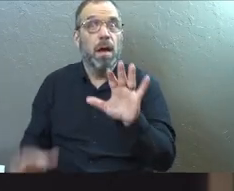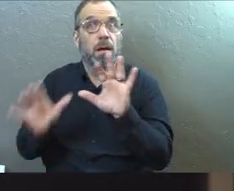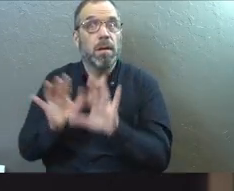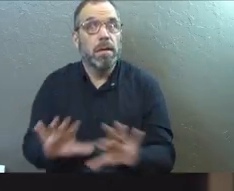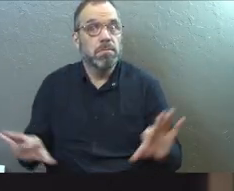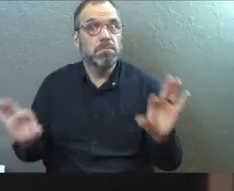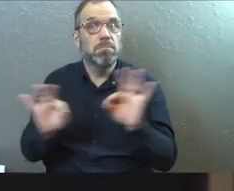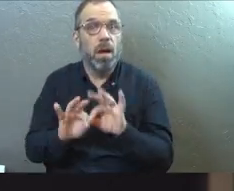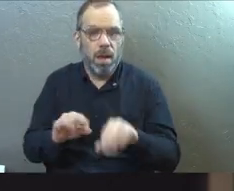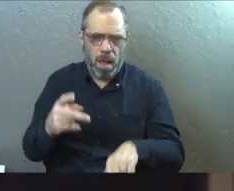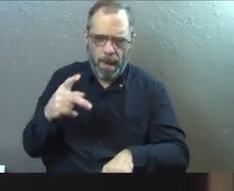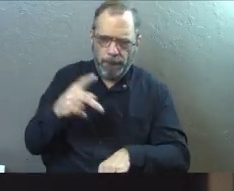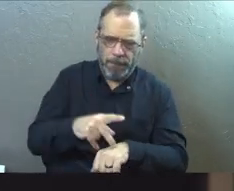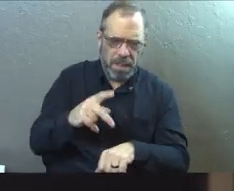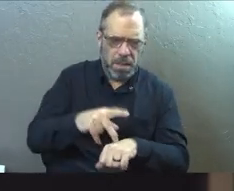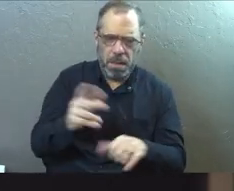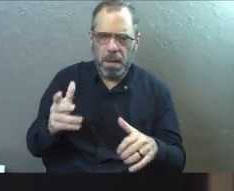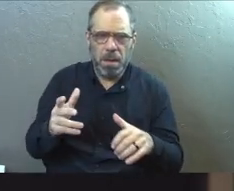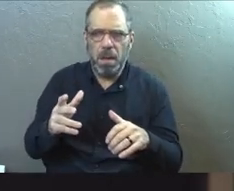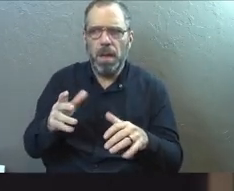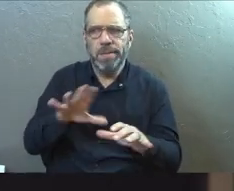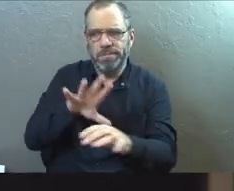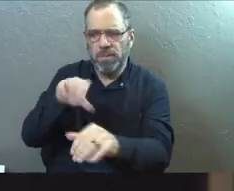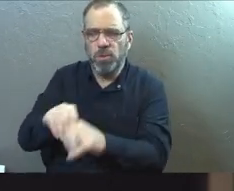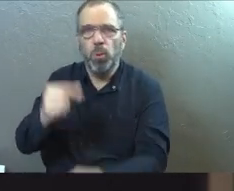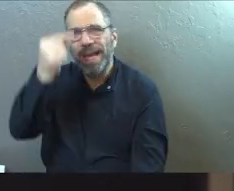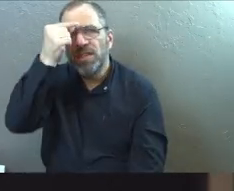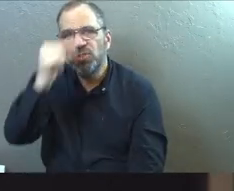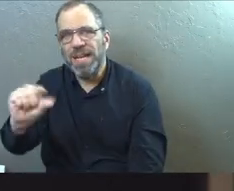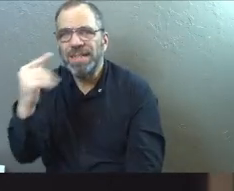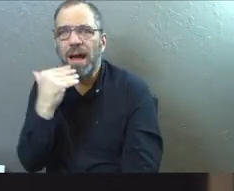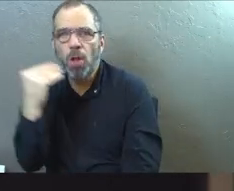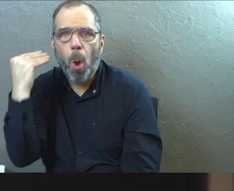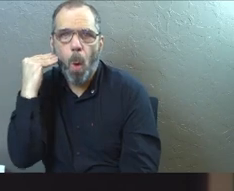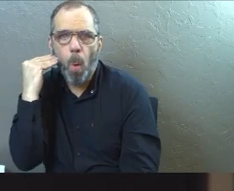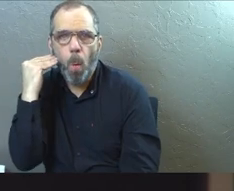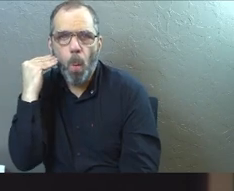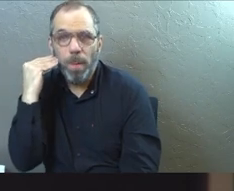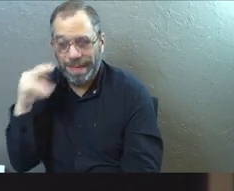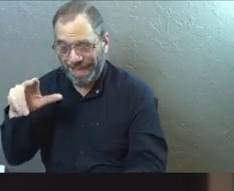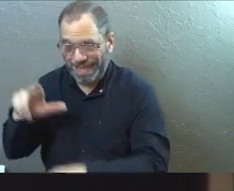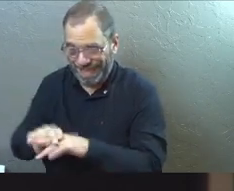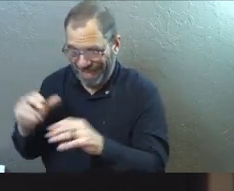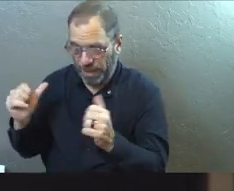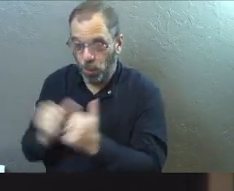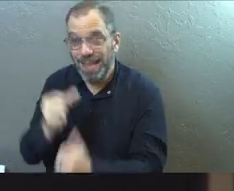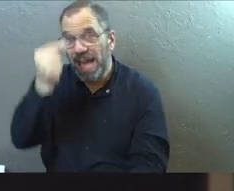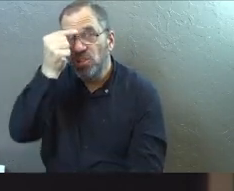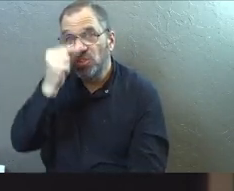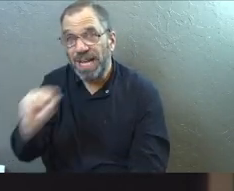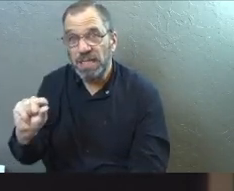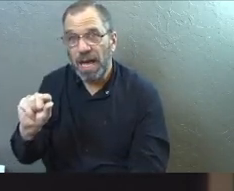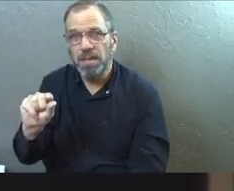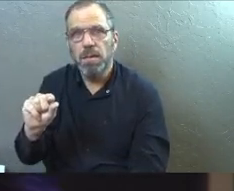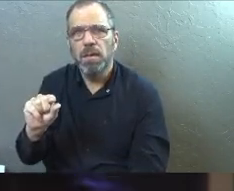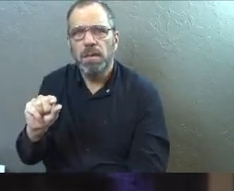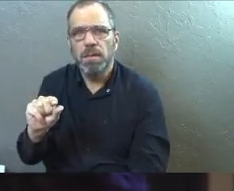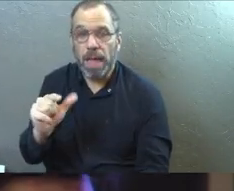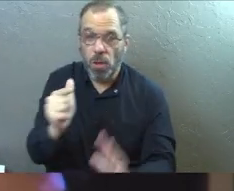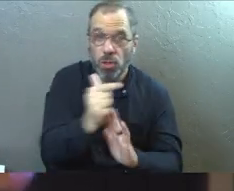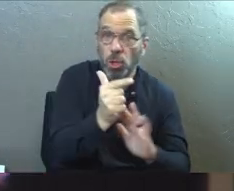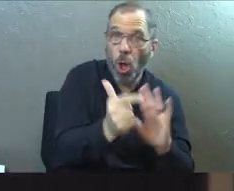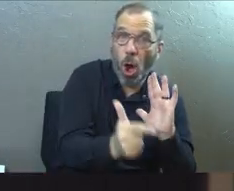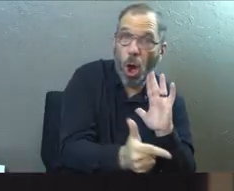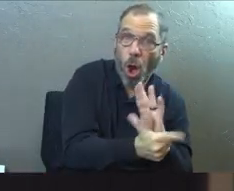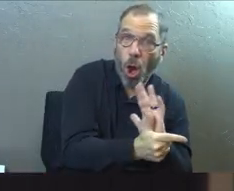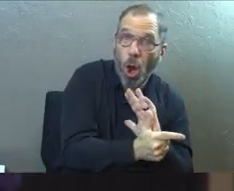deal because Peter has just gone into a Gentile home, right? He's sitting amongst Gentiles. If you look at the law,